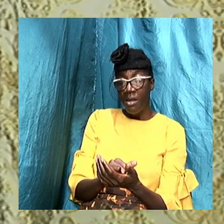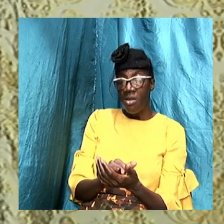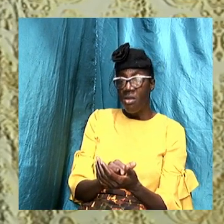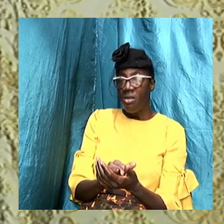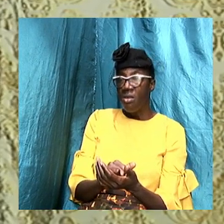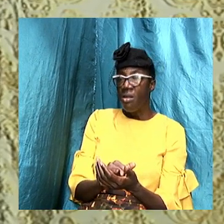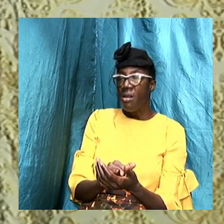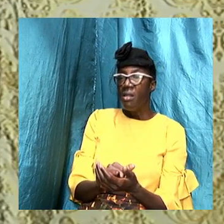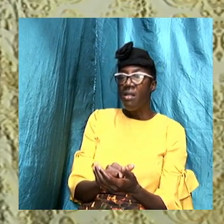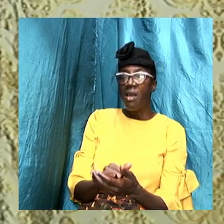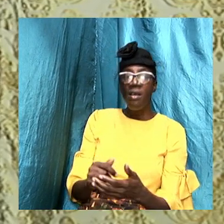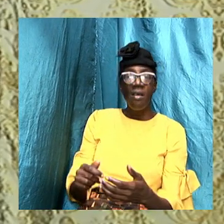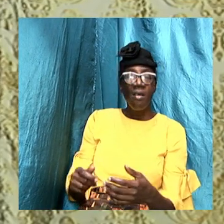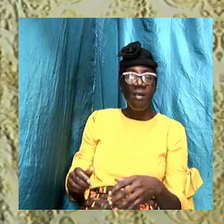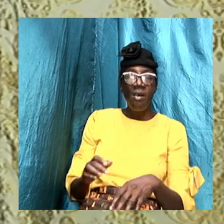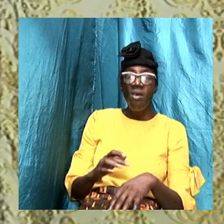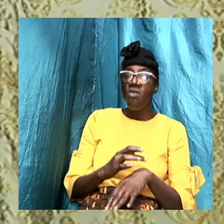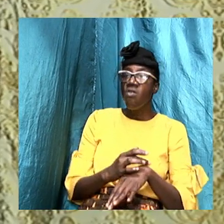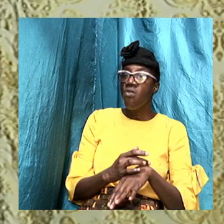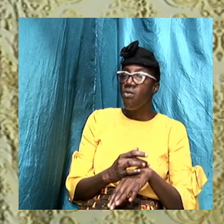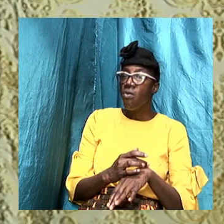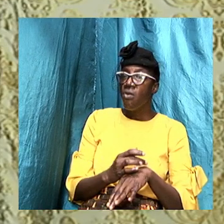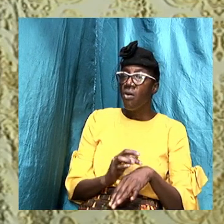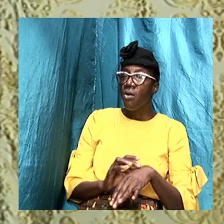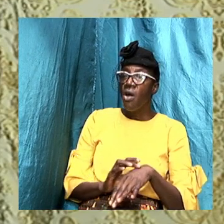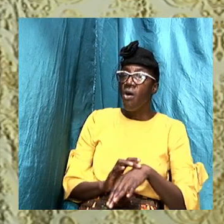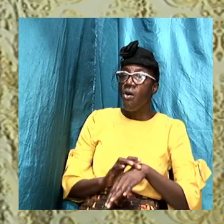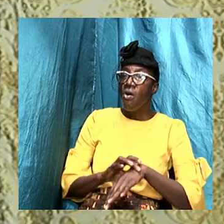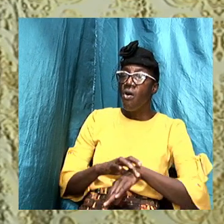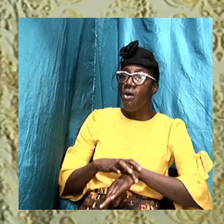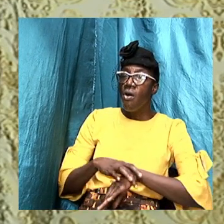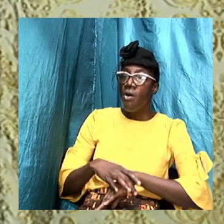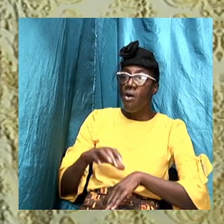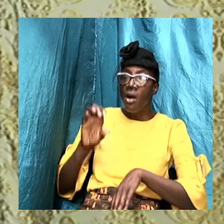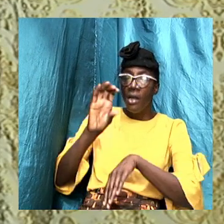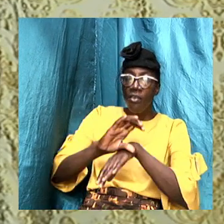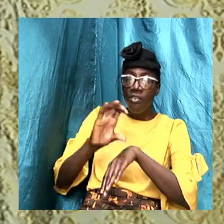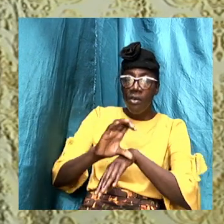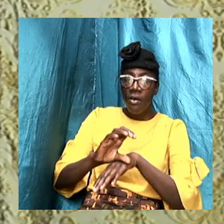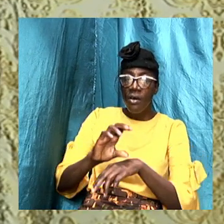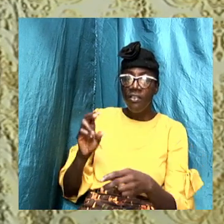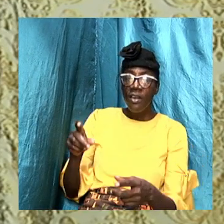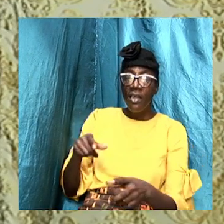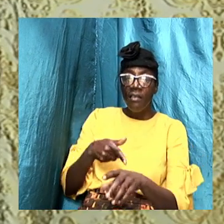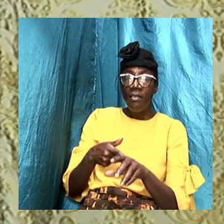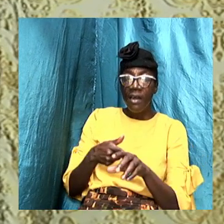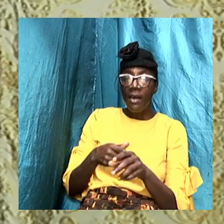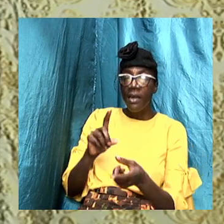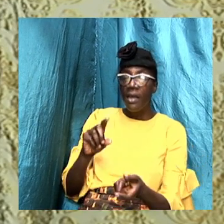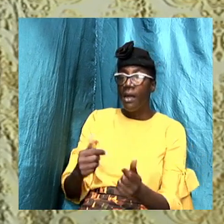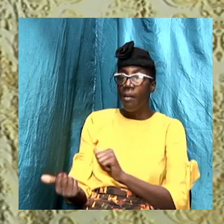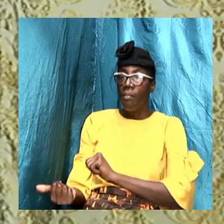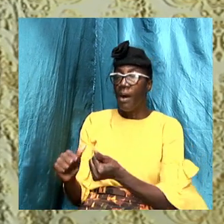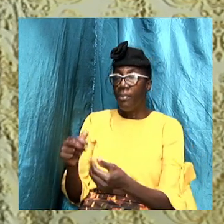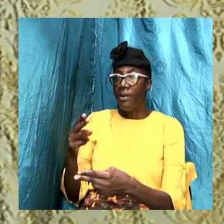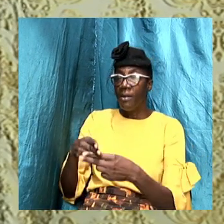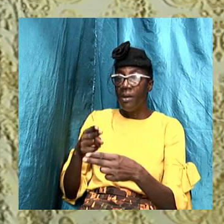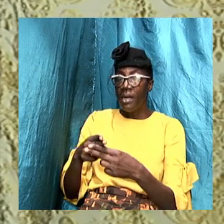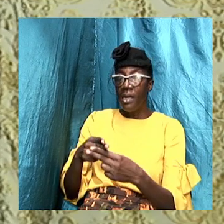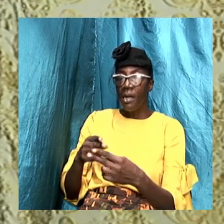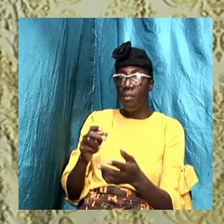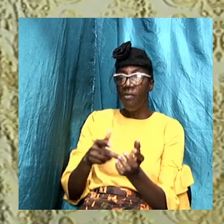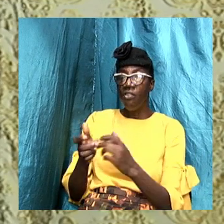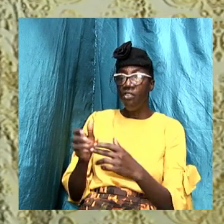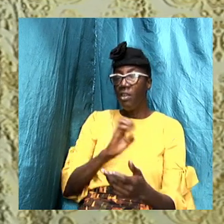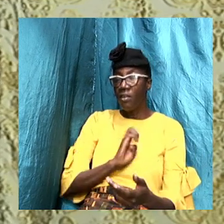started baptism in the name of Jesus Christ I'm saying to